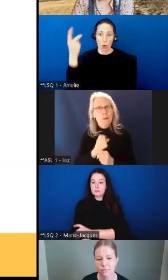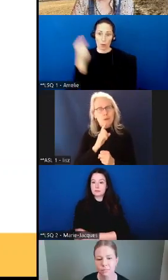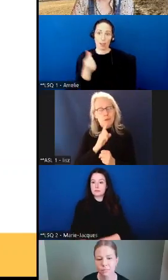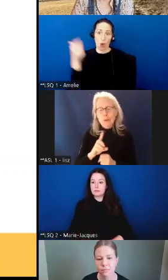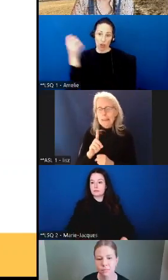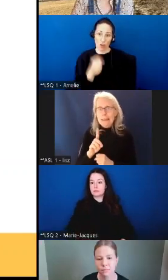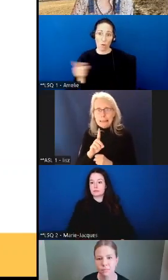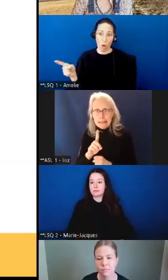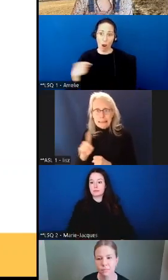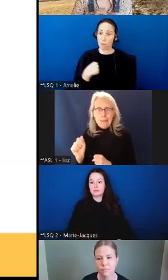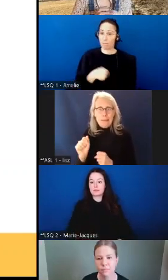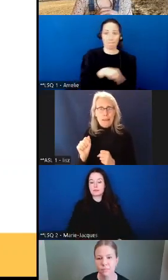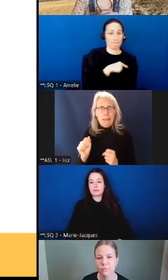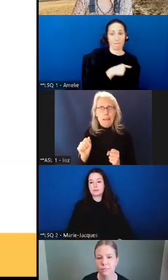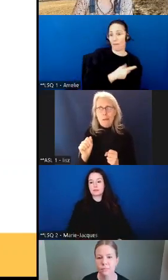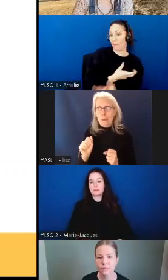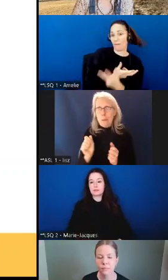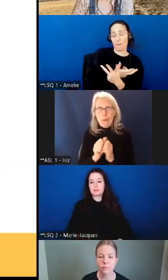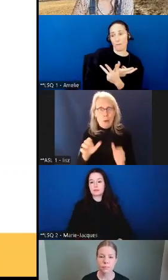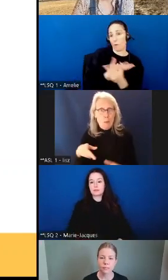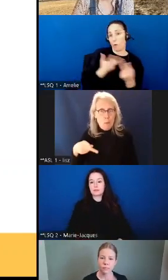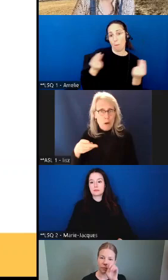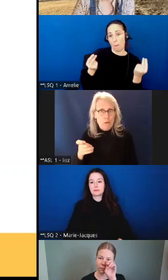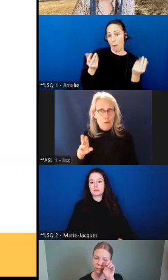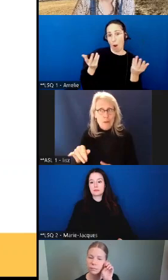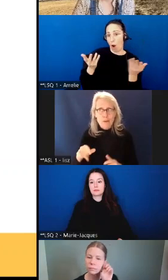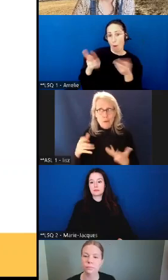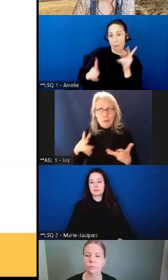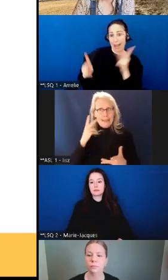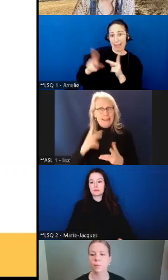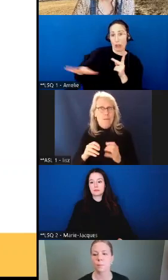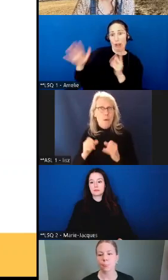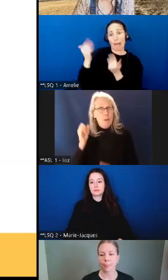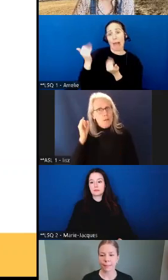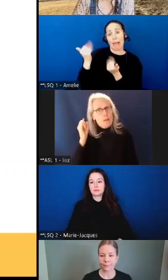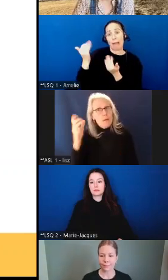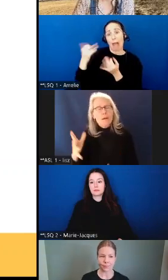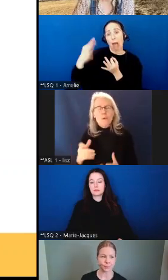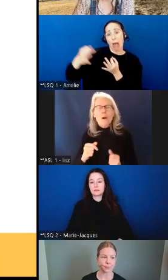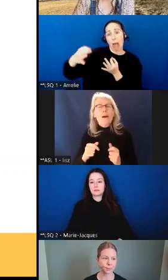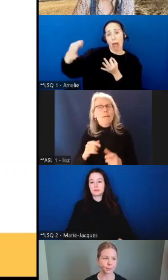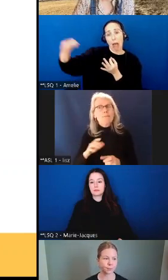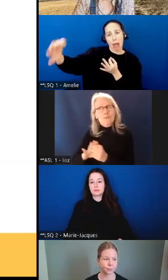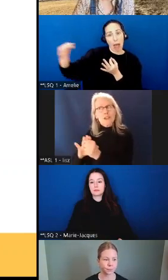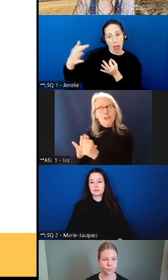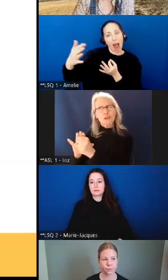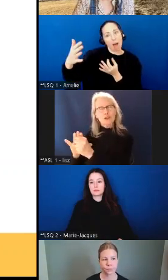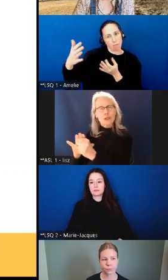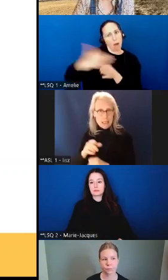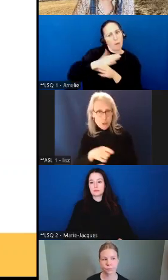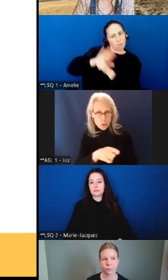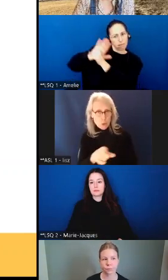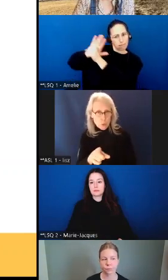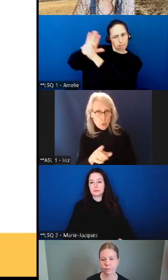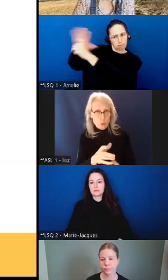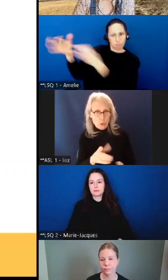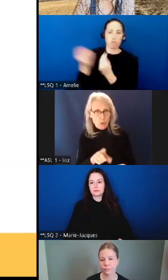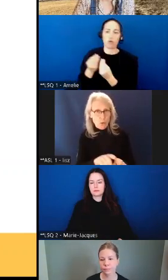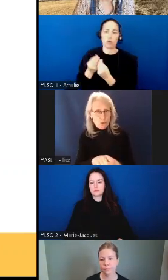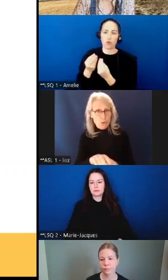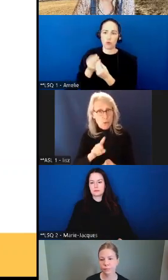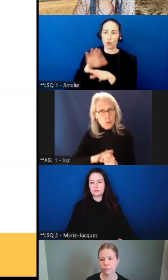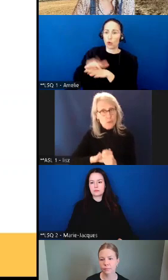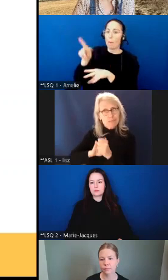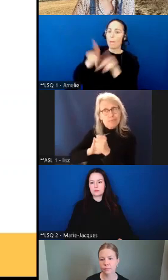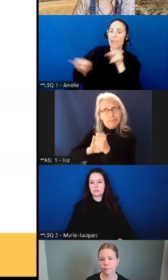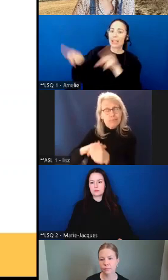poverty either so we are putting pressure on and we invite you all to do